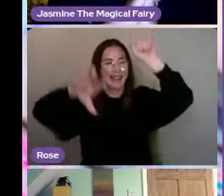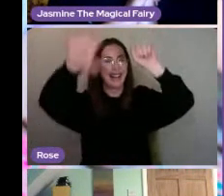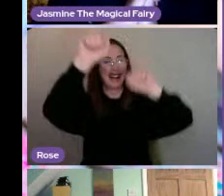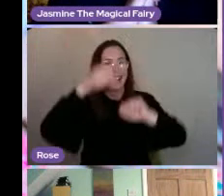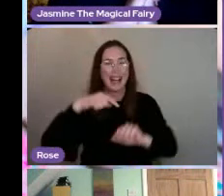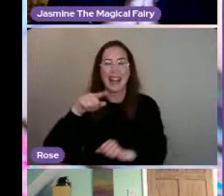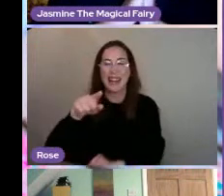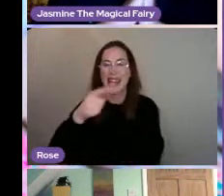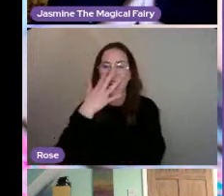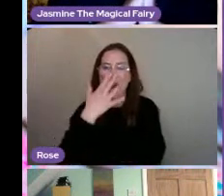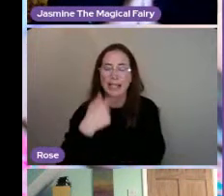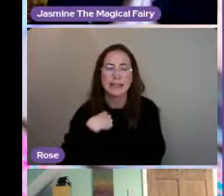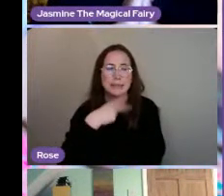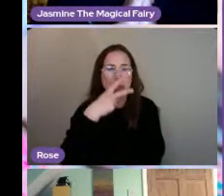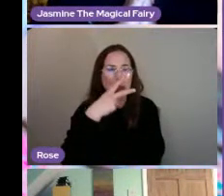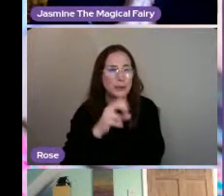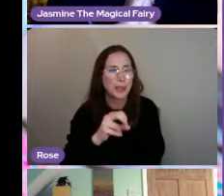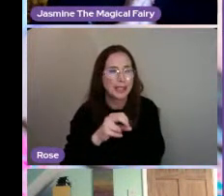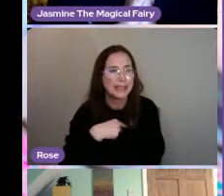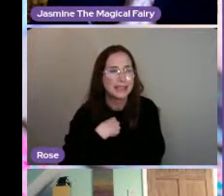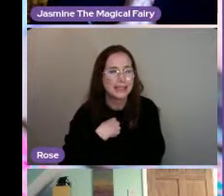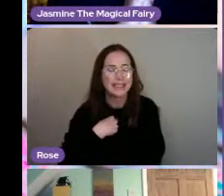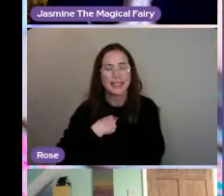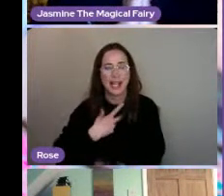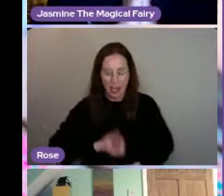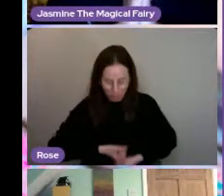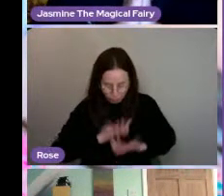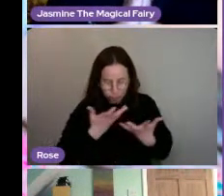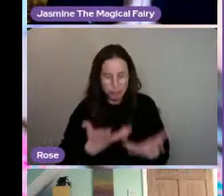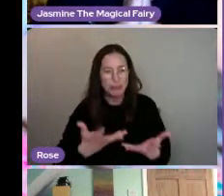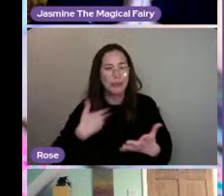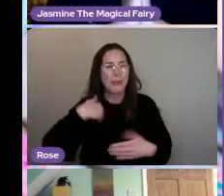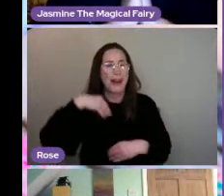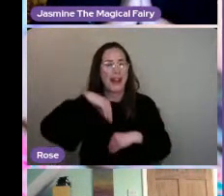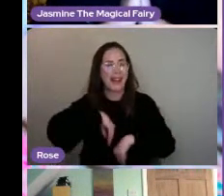20s. I'm unleashing the inner child.